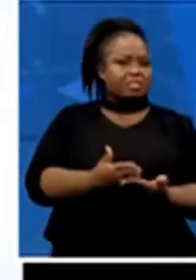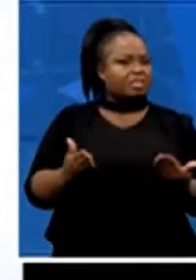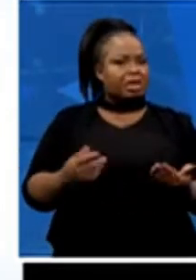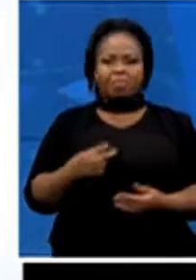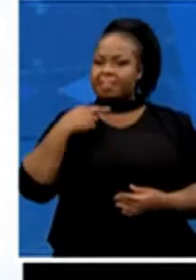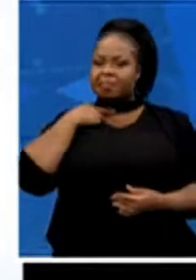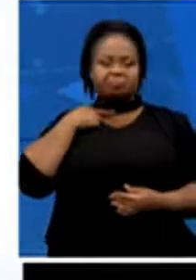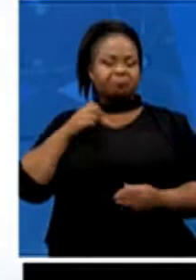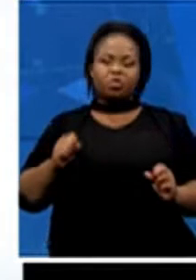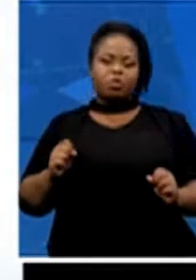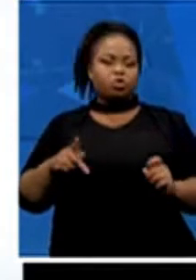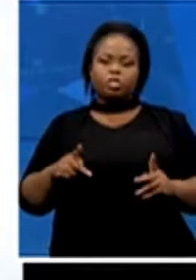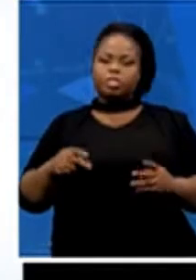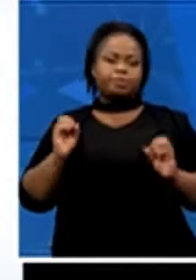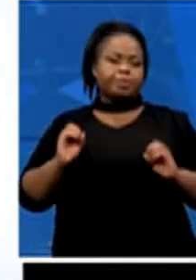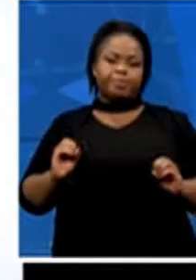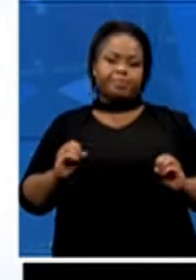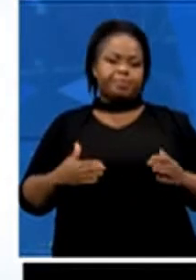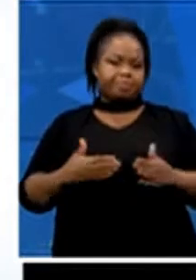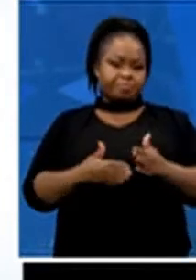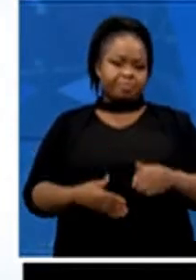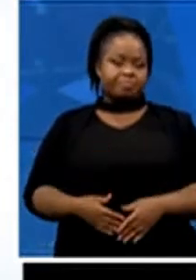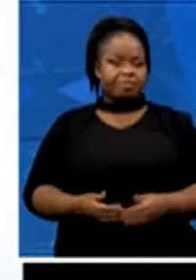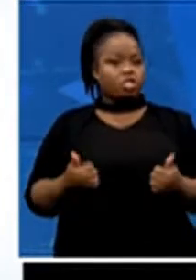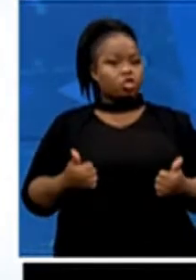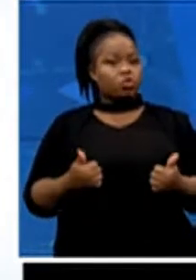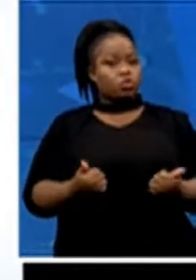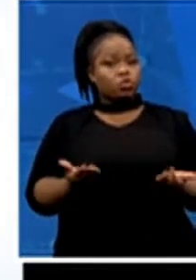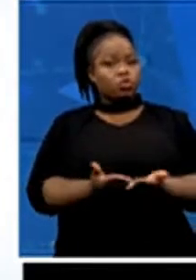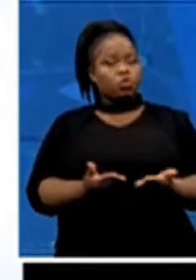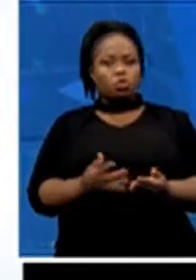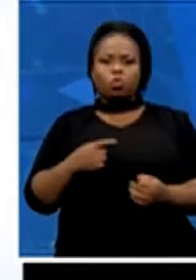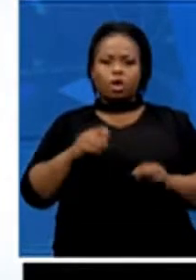The good schooling contributed to holistic development of these players.